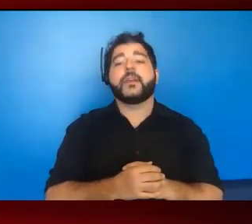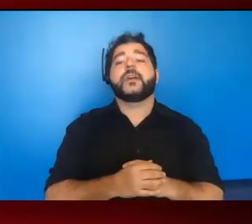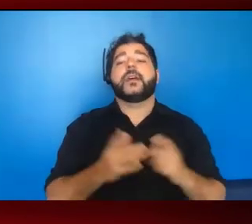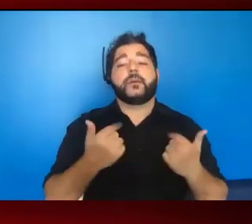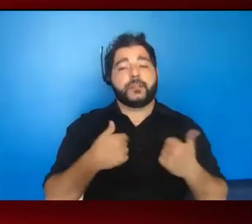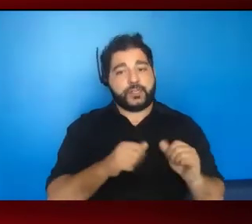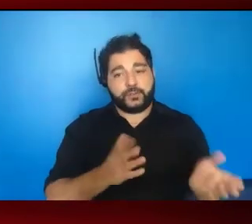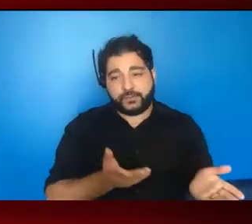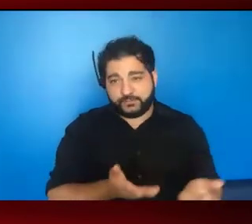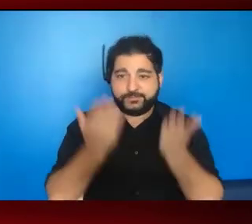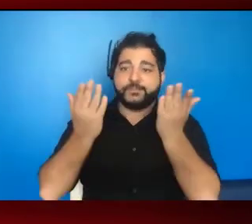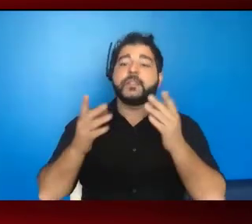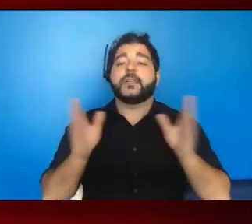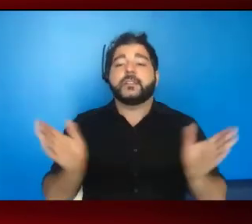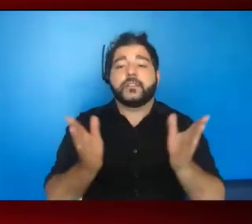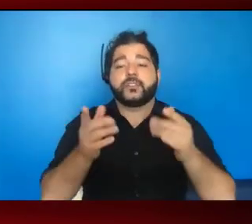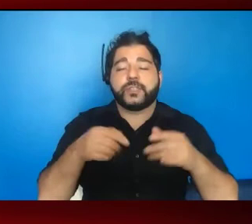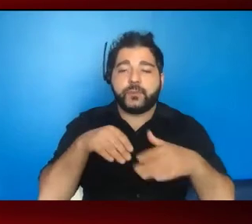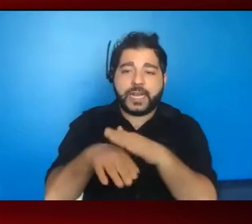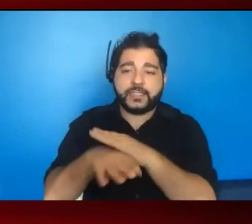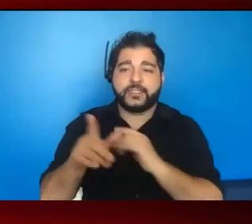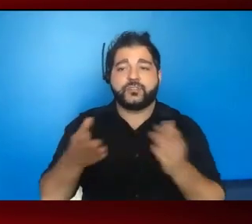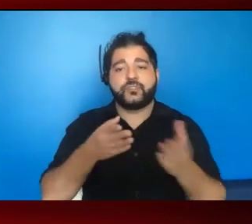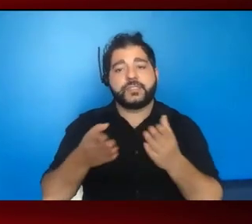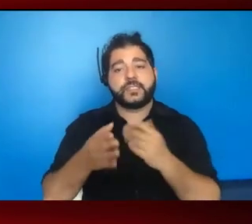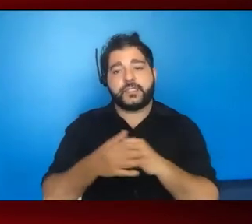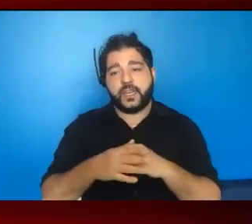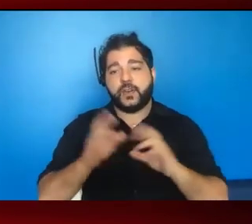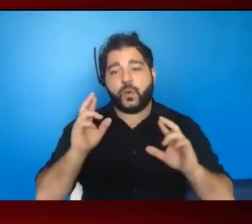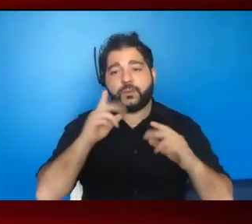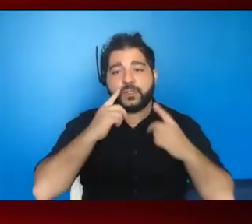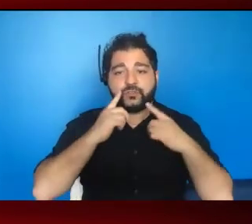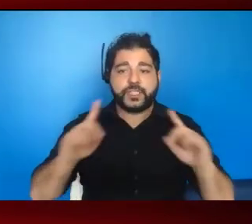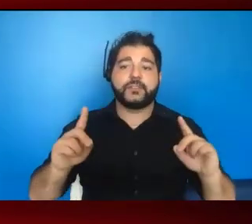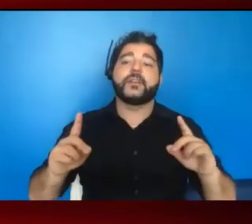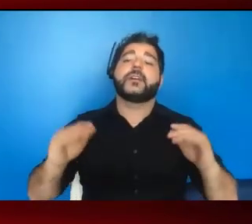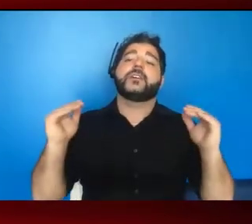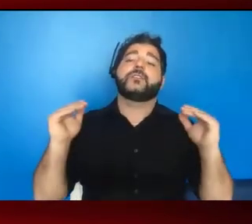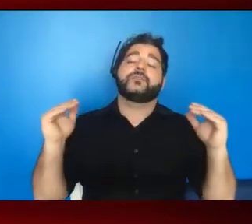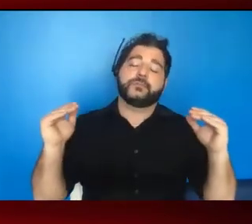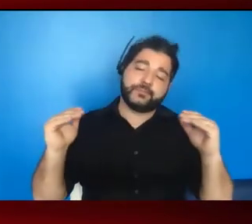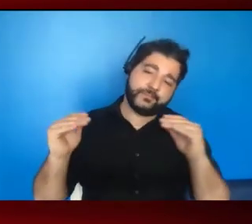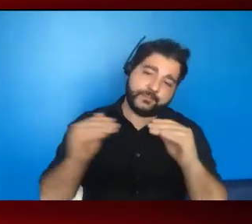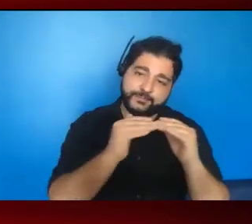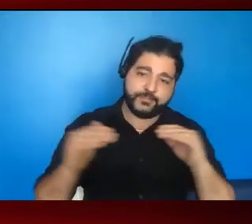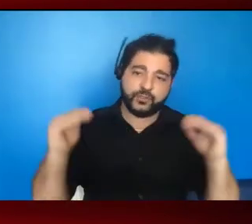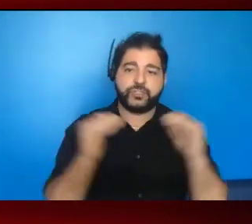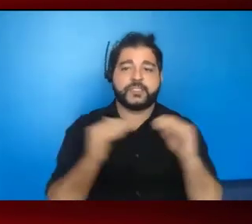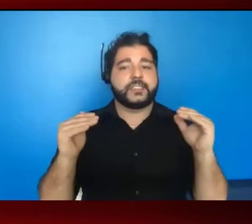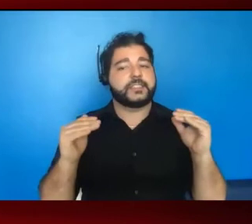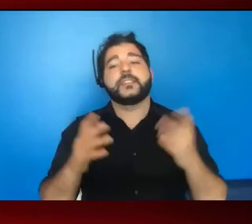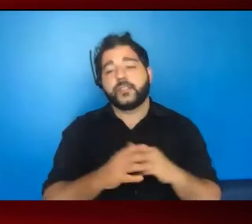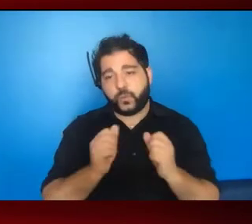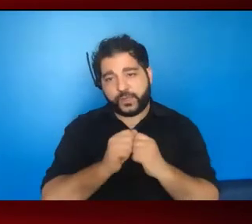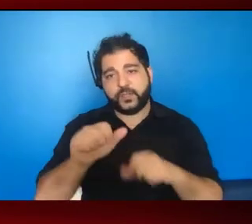boost them to the place where they're able to access services. And the hope is to really achieve a point of justice with the work as opposed to just equity. So